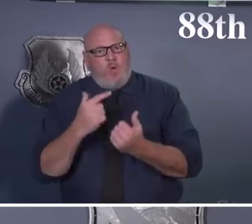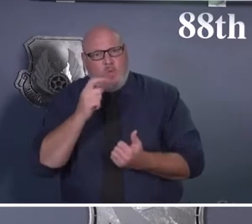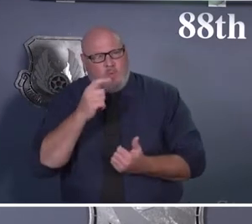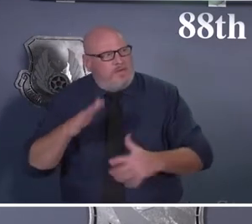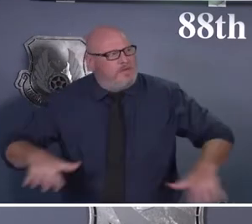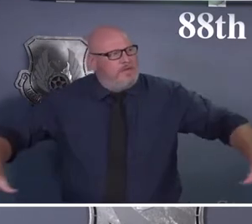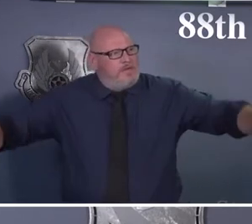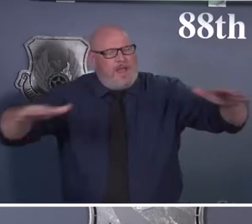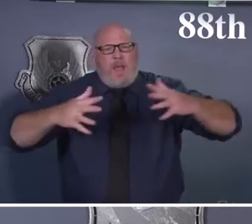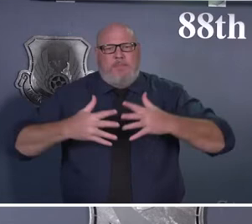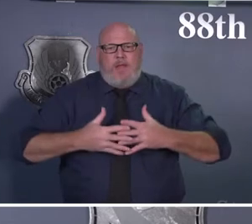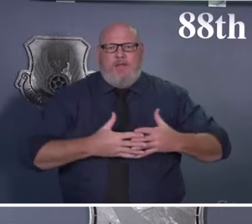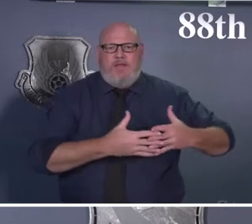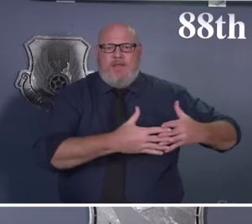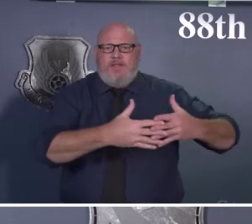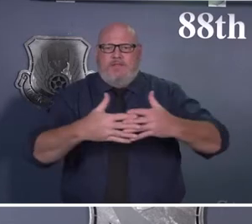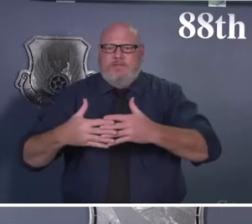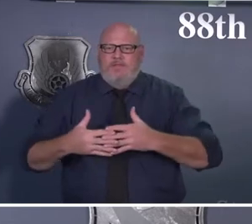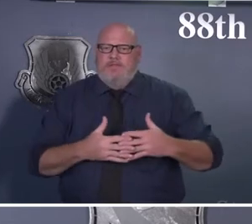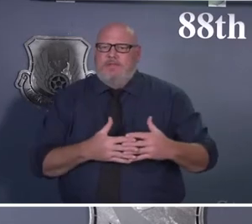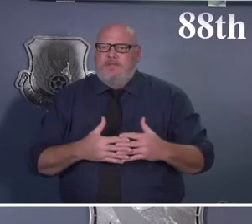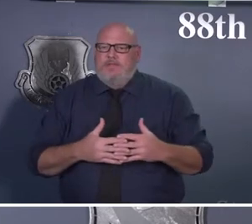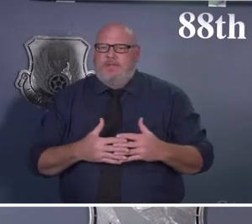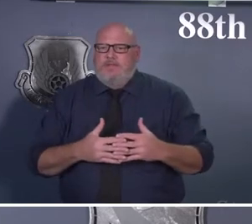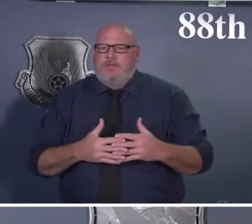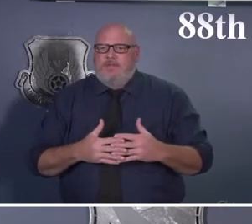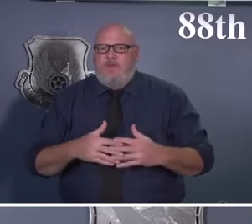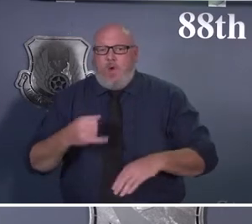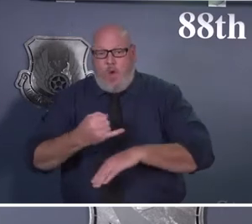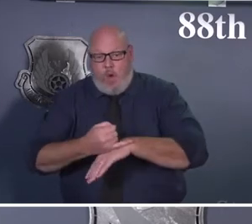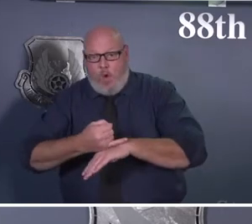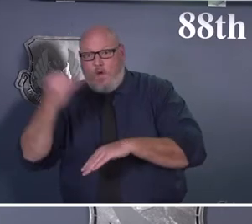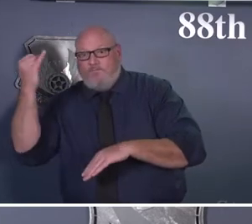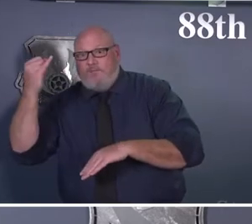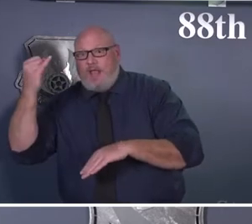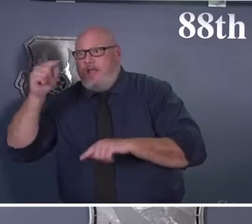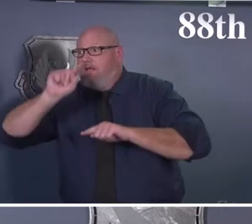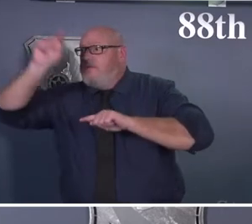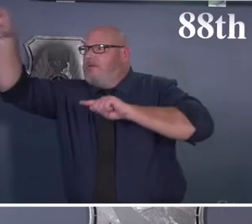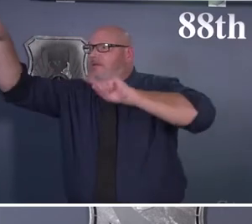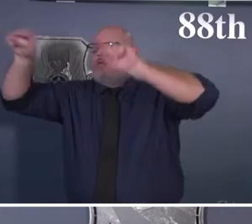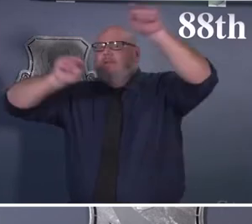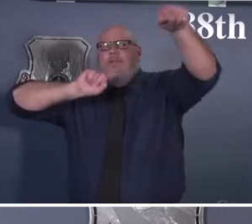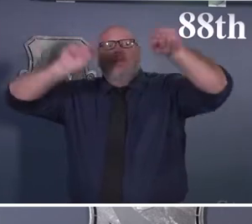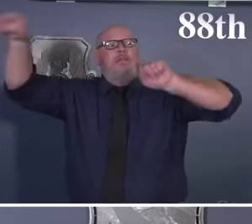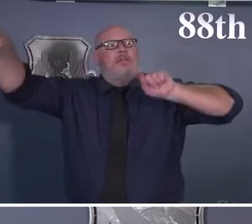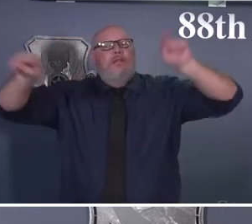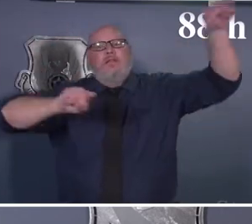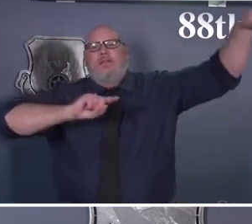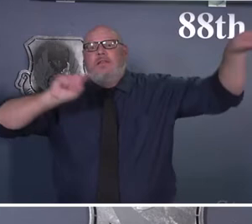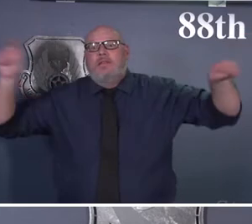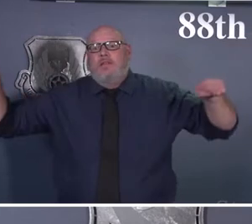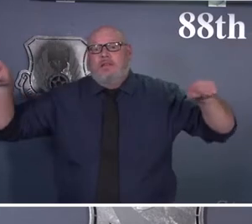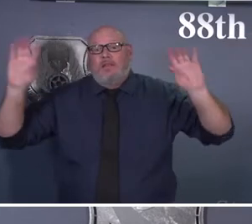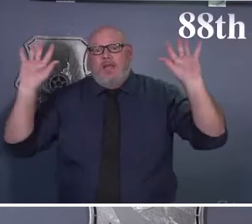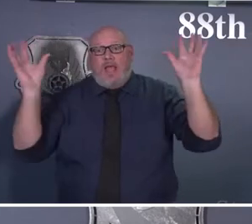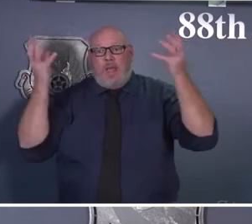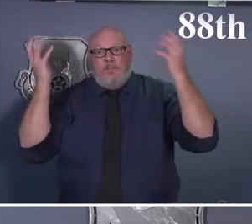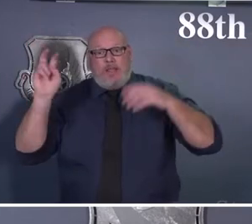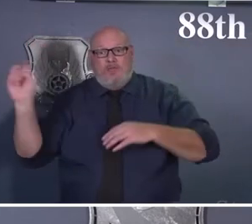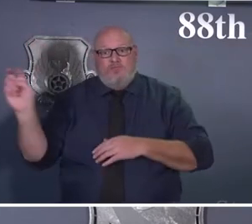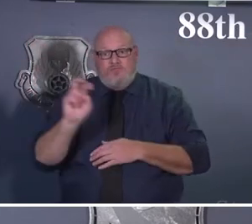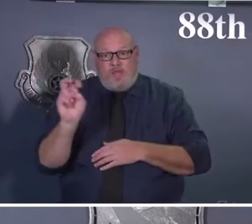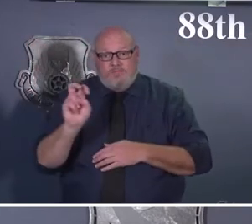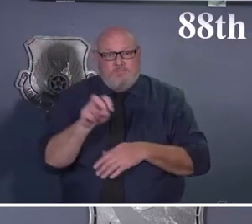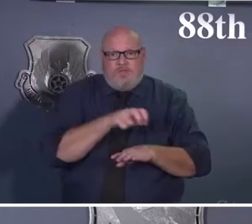certainly rallied to help us. They've streamlined many aspects of transfer of patients to the facility, and they've opened